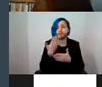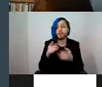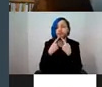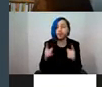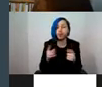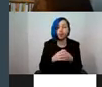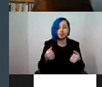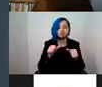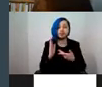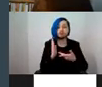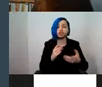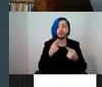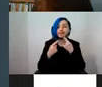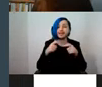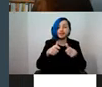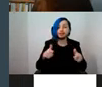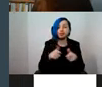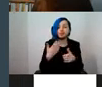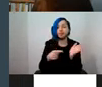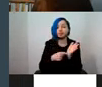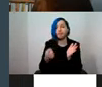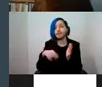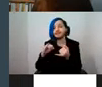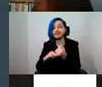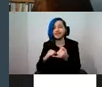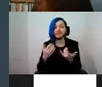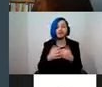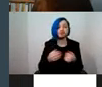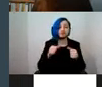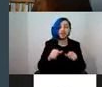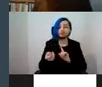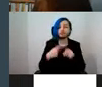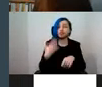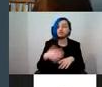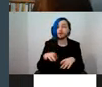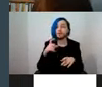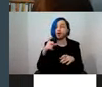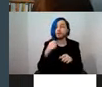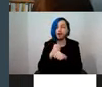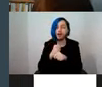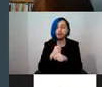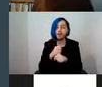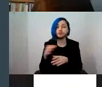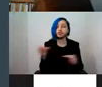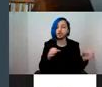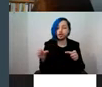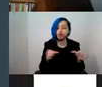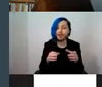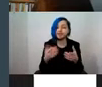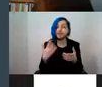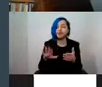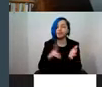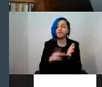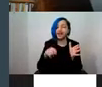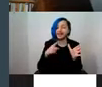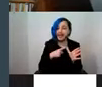model from Tom Anderson and Steve McConachie. Then we'll hear a response from Corinna Gardner, who is our senior curator of Design Edition from the V&A, who was quite